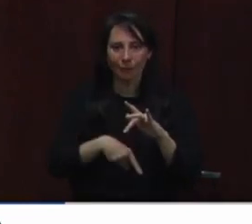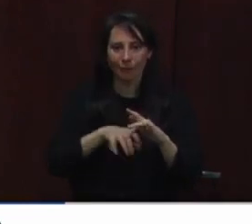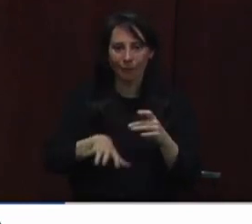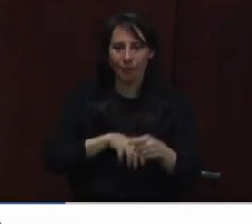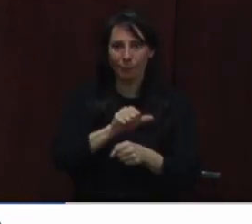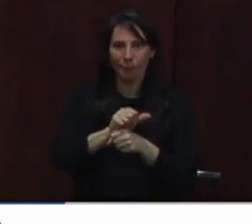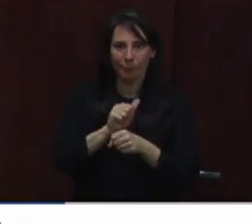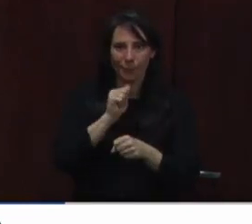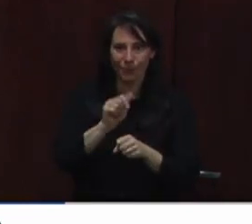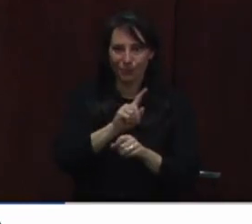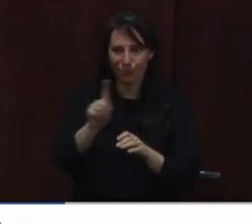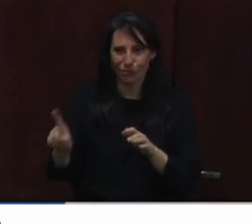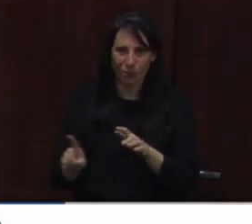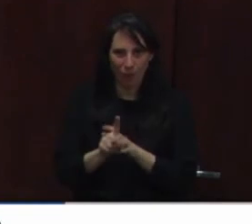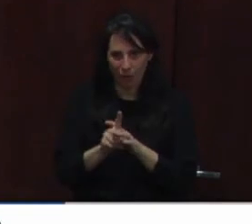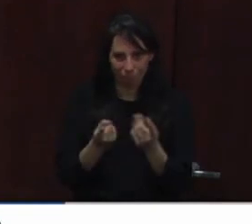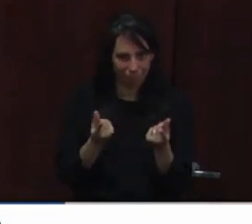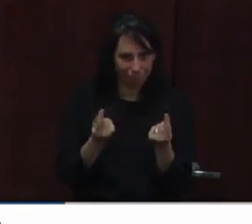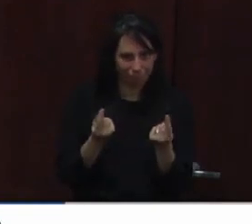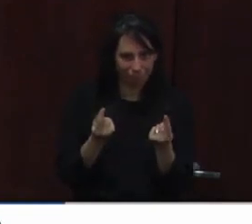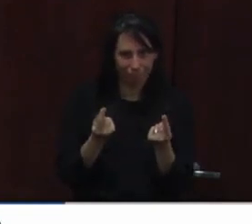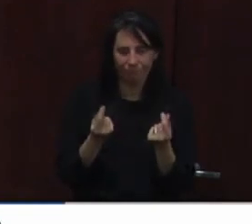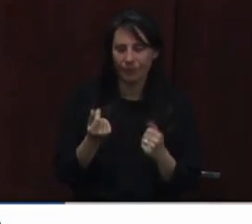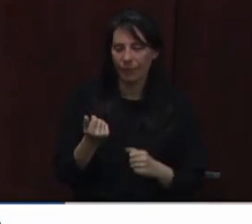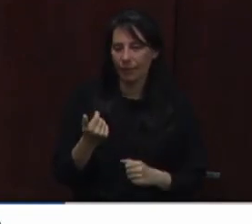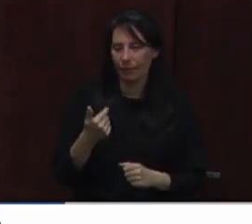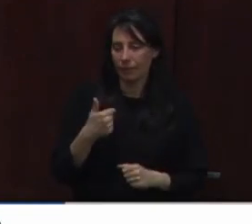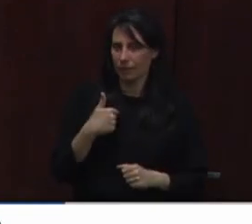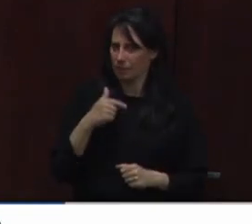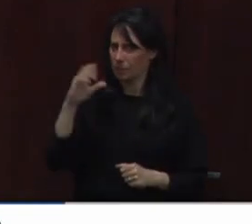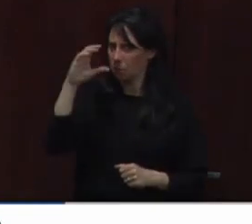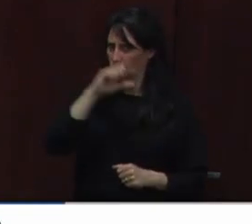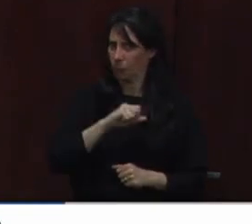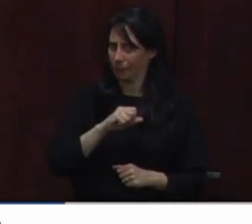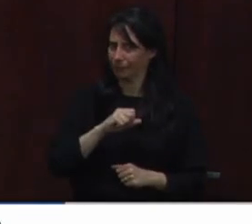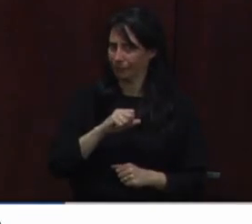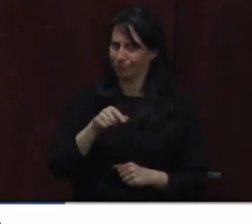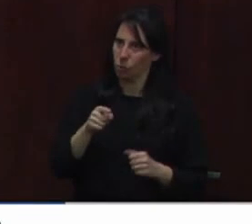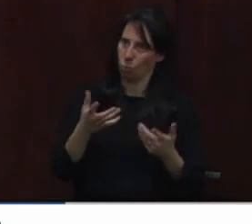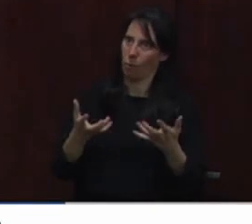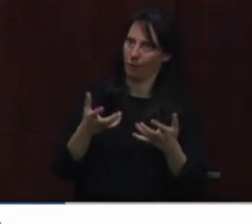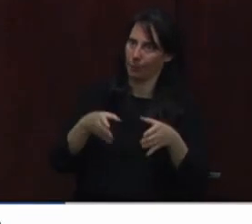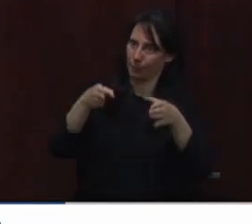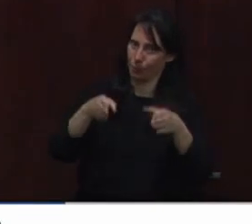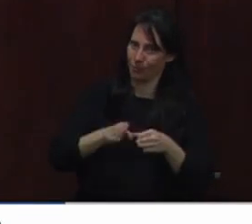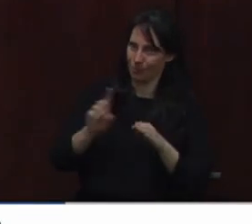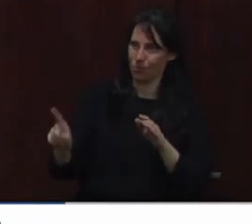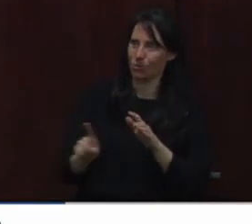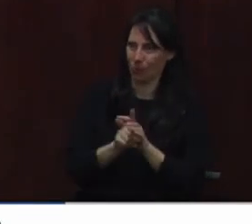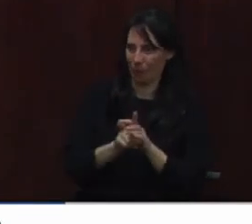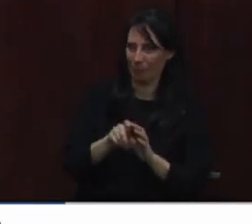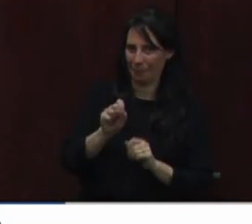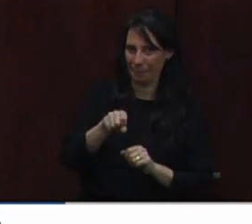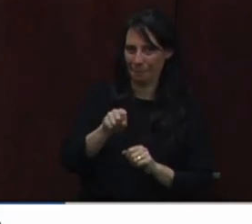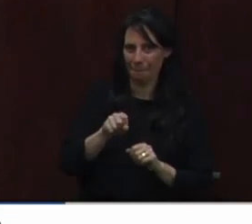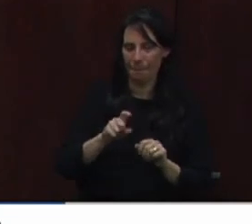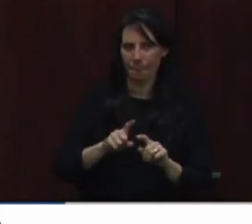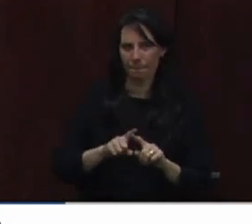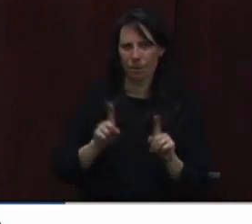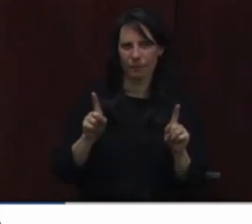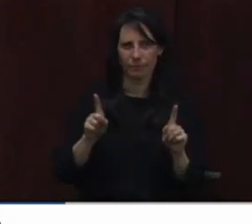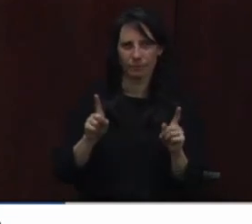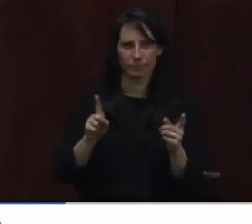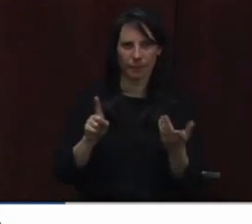the sake of the public, I assume you certainly want people to show up but I guess describe to us